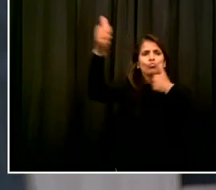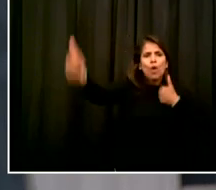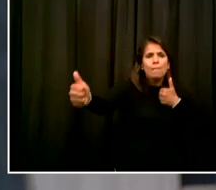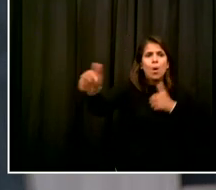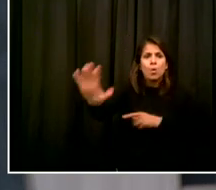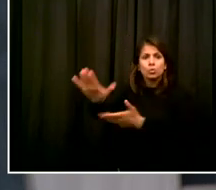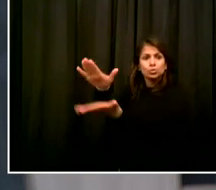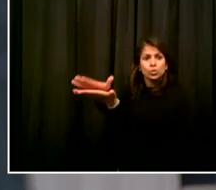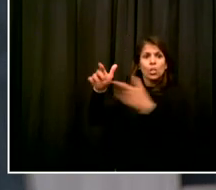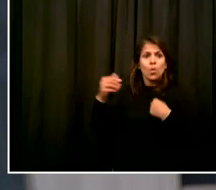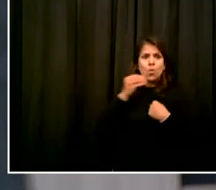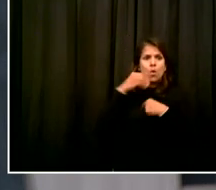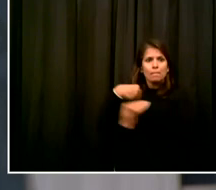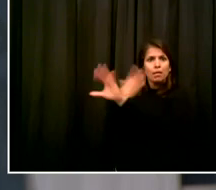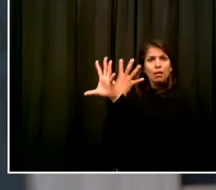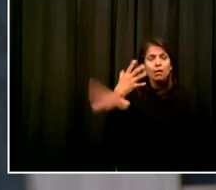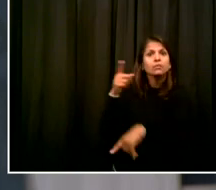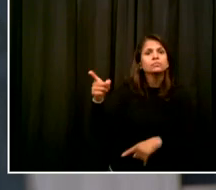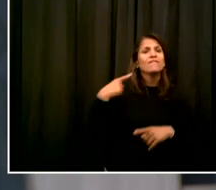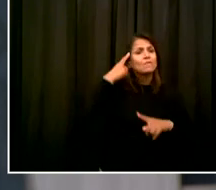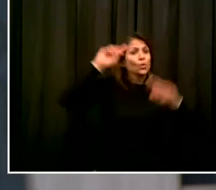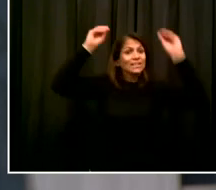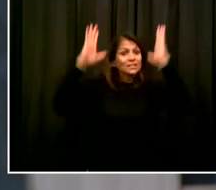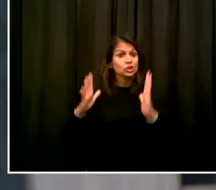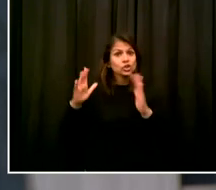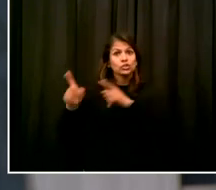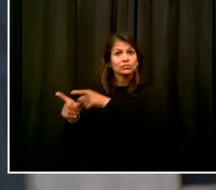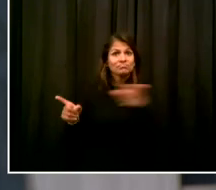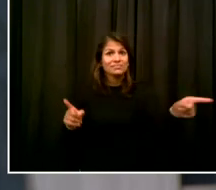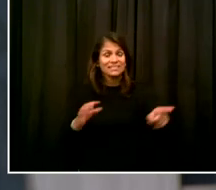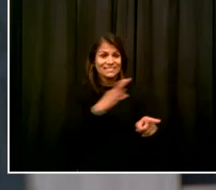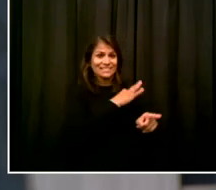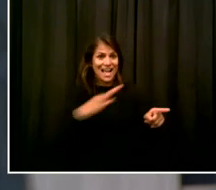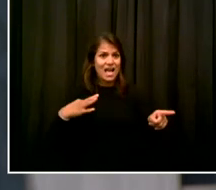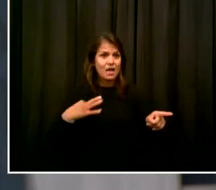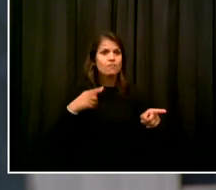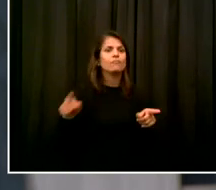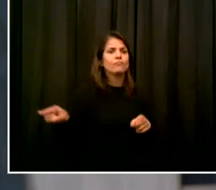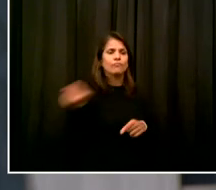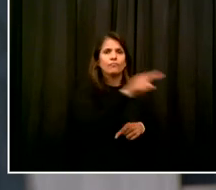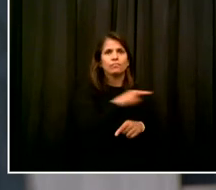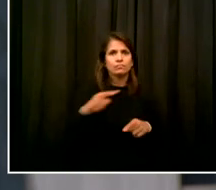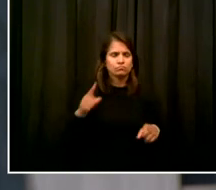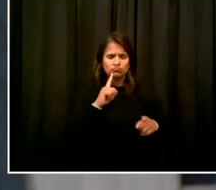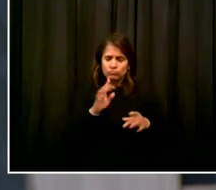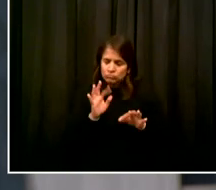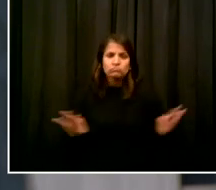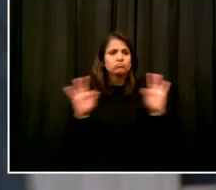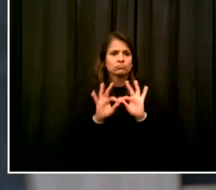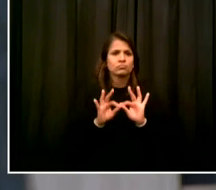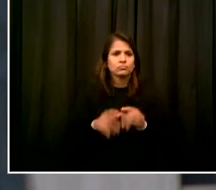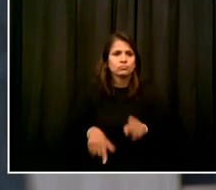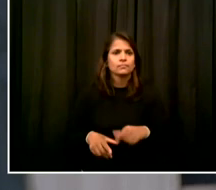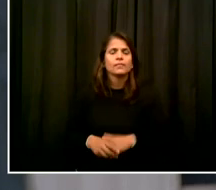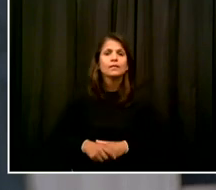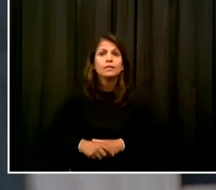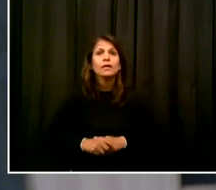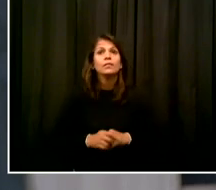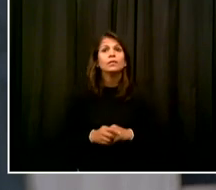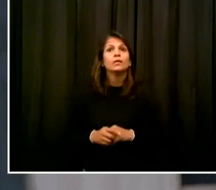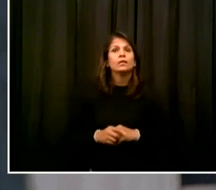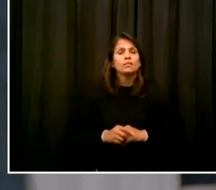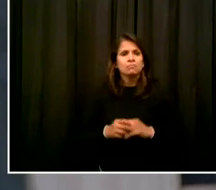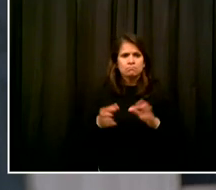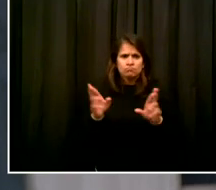school staff as well. So teachers, this is coming. The materials are ready. Principals have already been trained. And